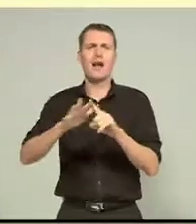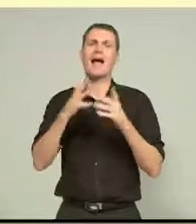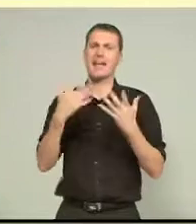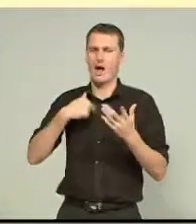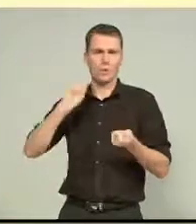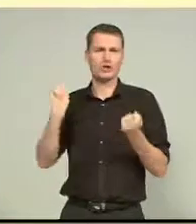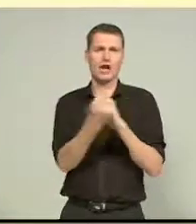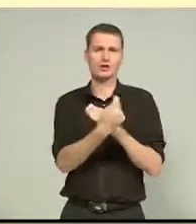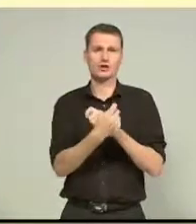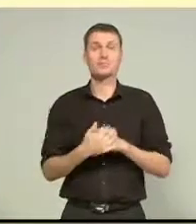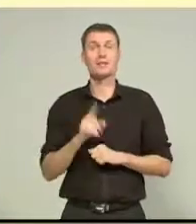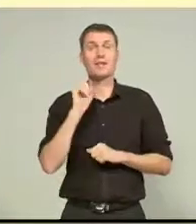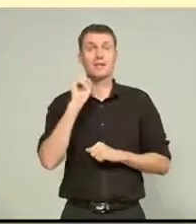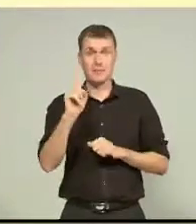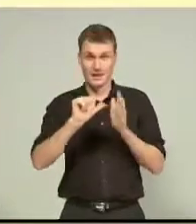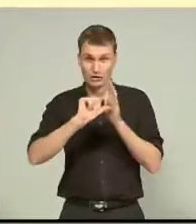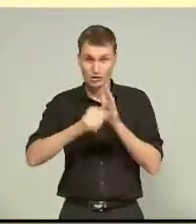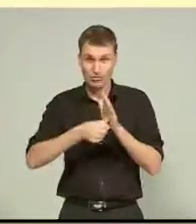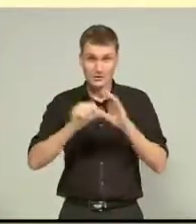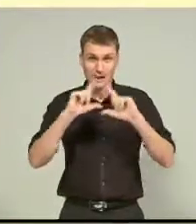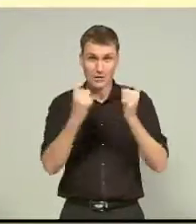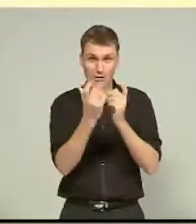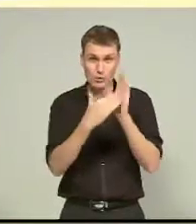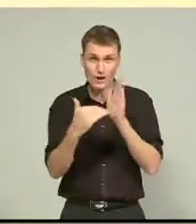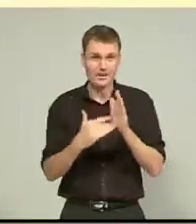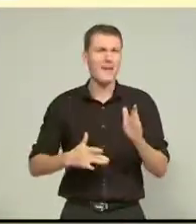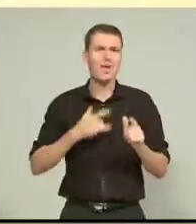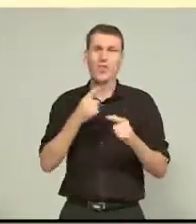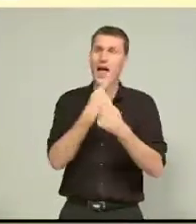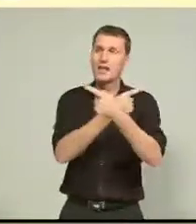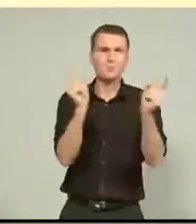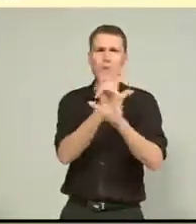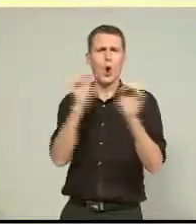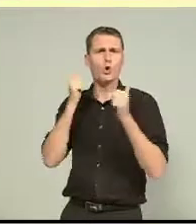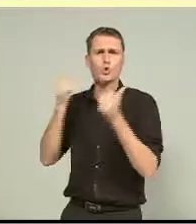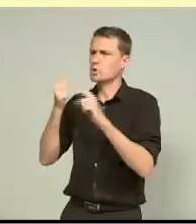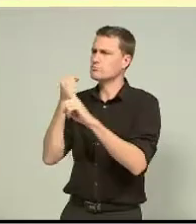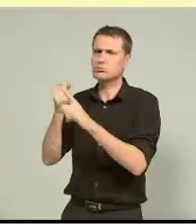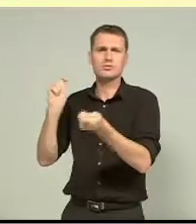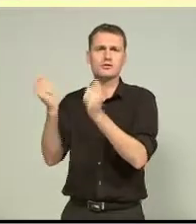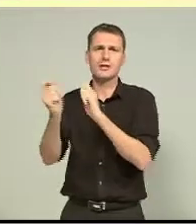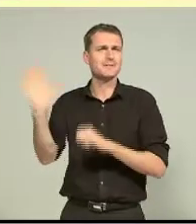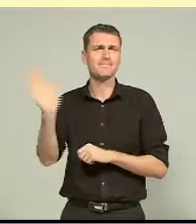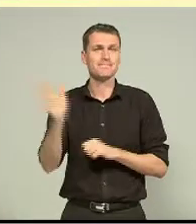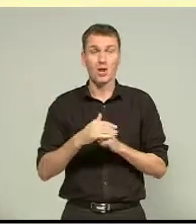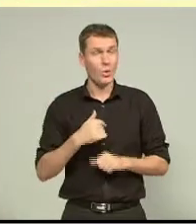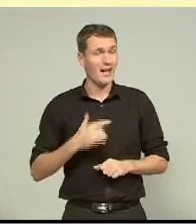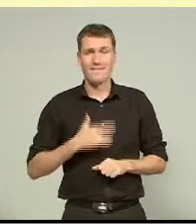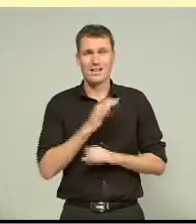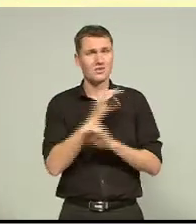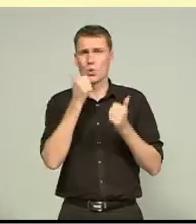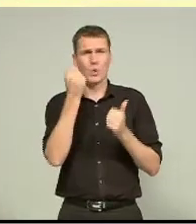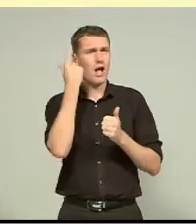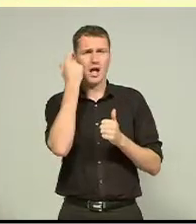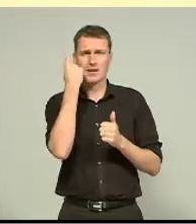Council of New Zealand doesn't think this announcement was the game-changer that it was hyped up to be. We think it's misguided, we don't think it's